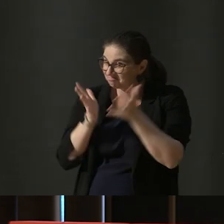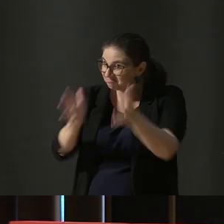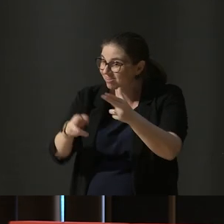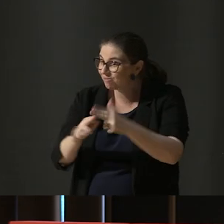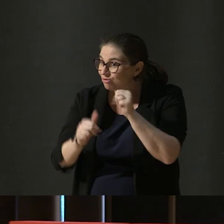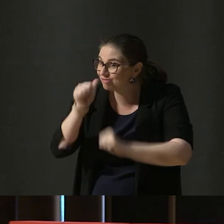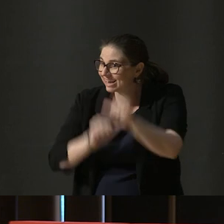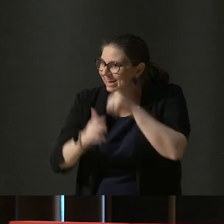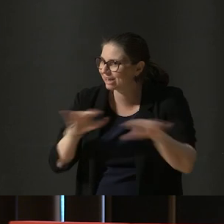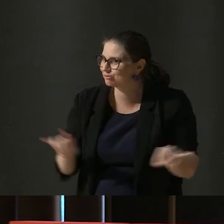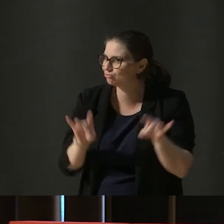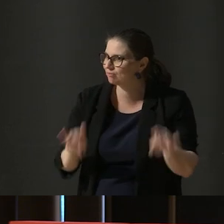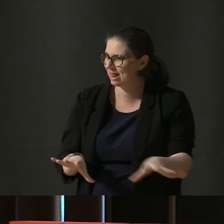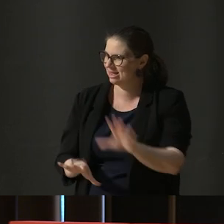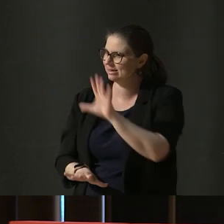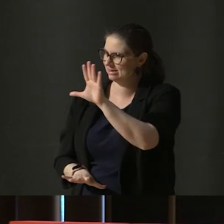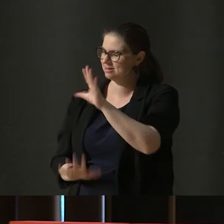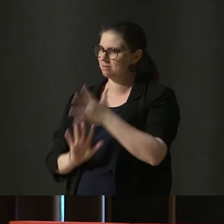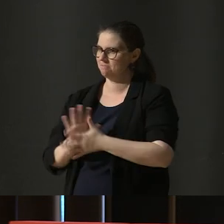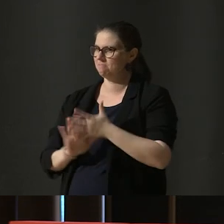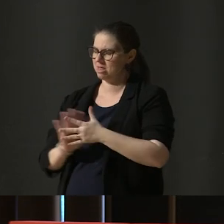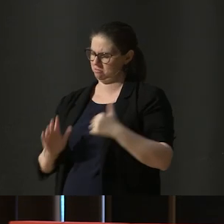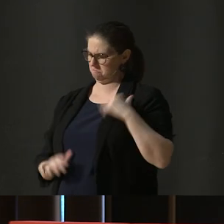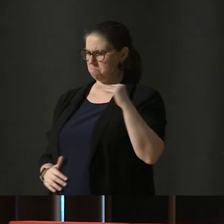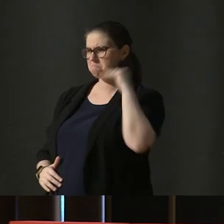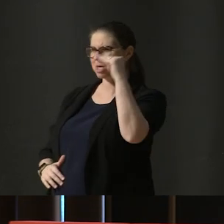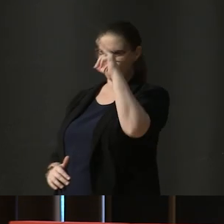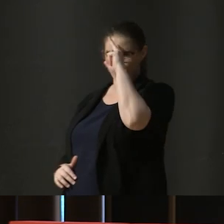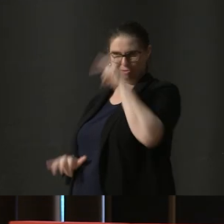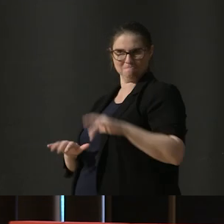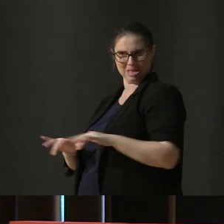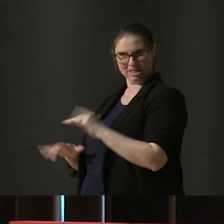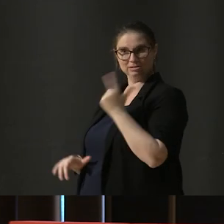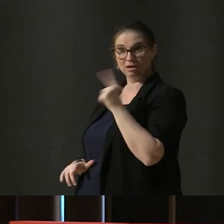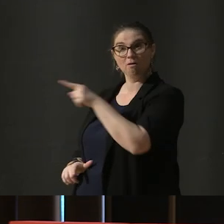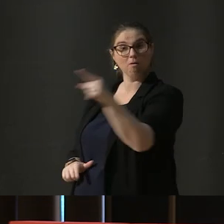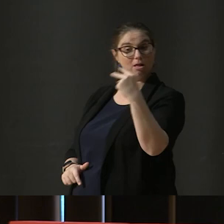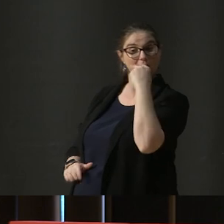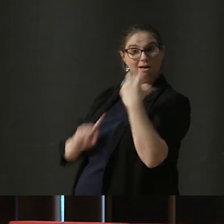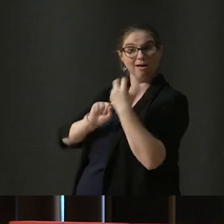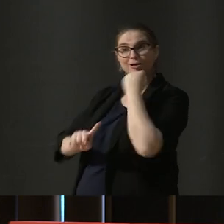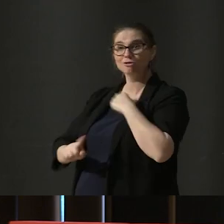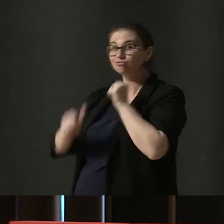That means I'm a big girl piano teacher now, and none of you should bat an eyelid if you catch me drinking on the job.